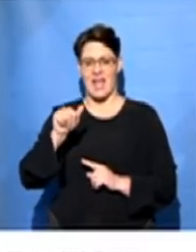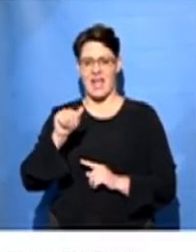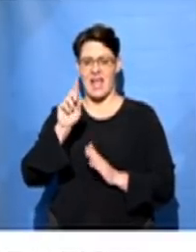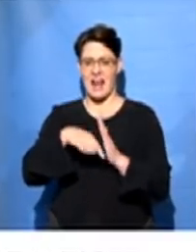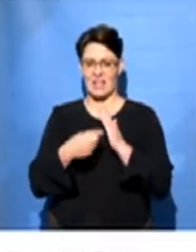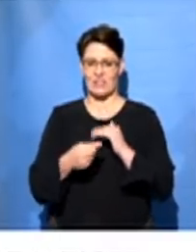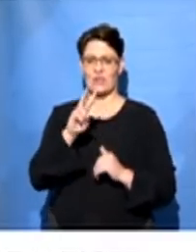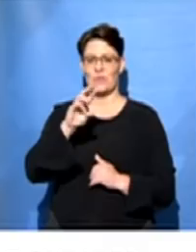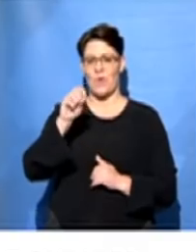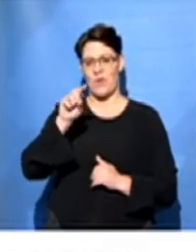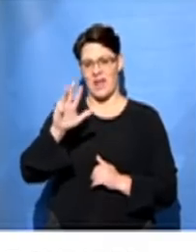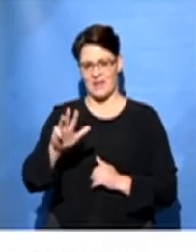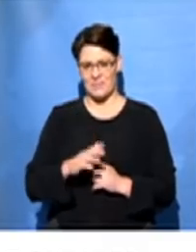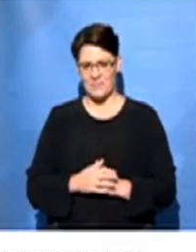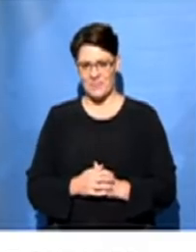Elections 2019.